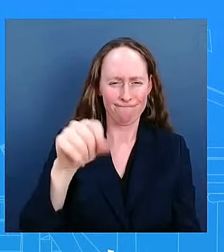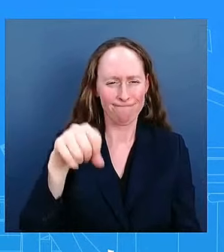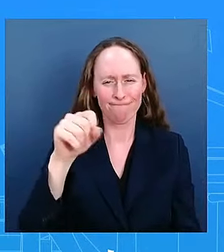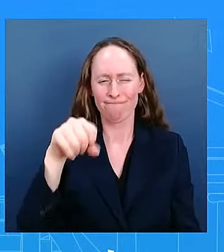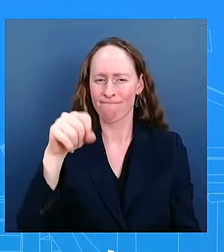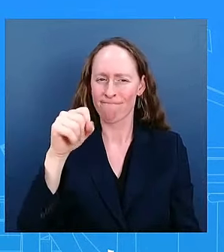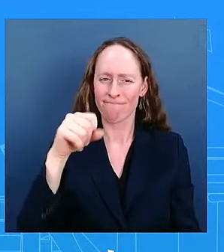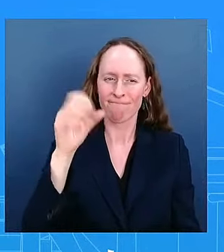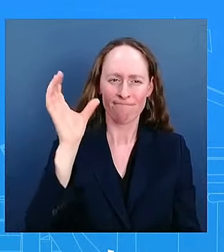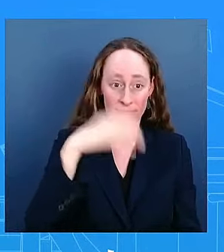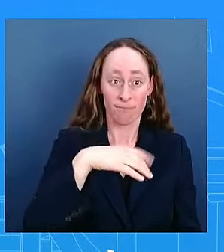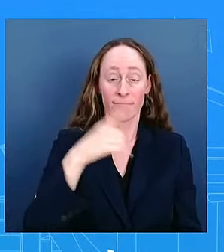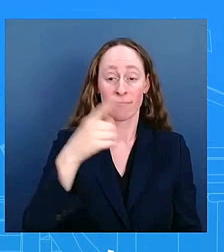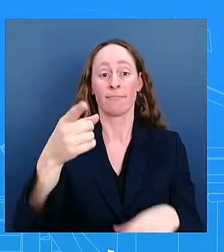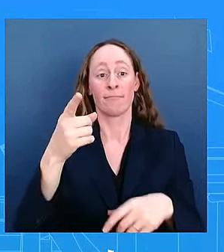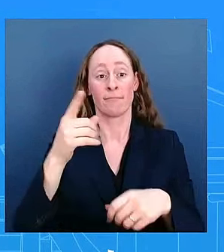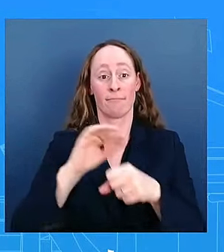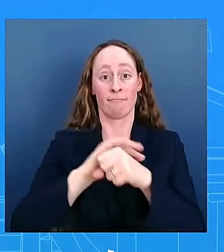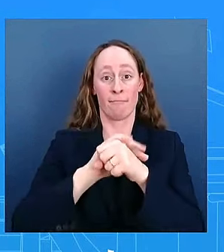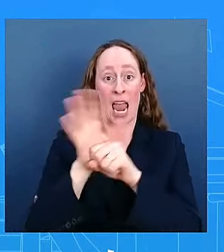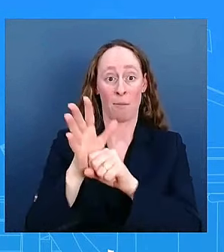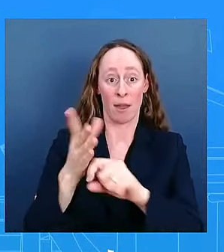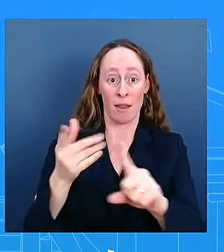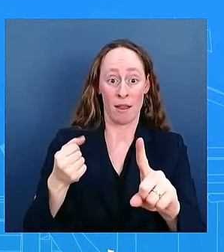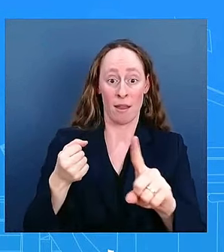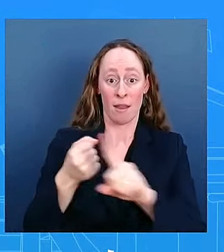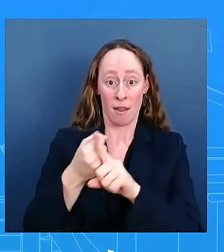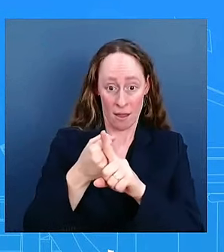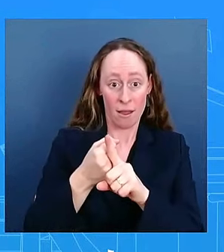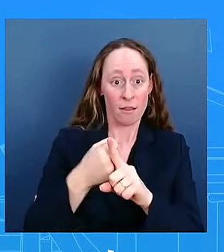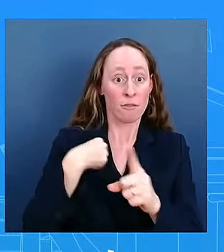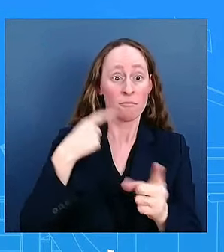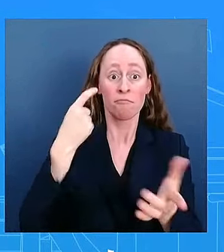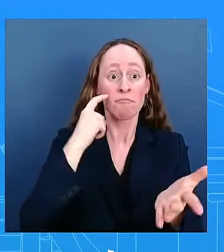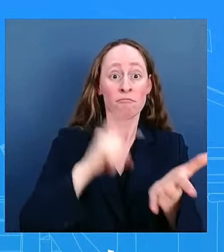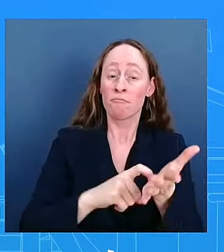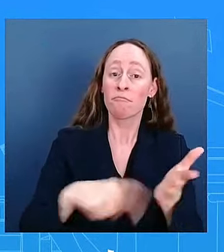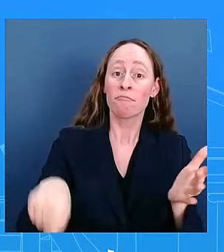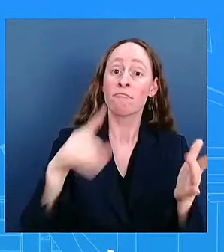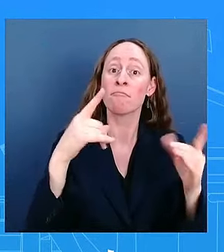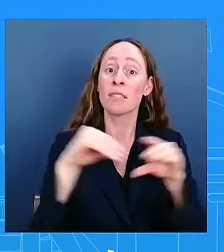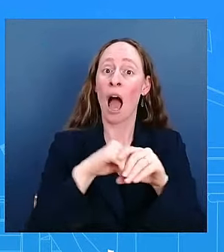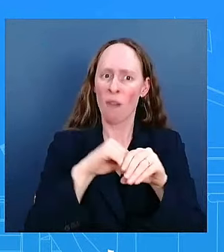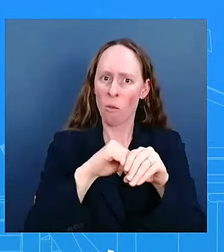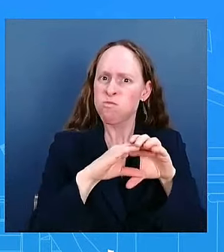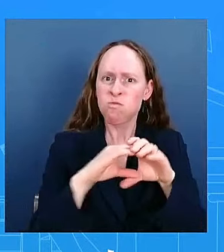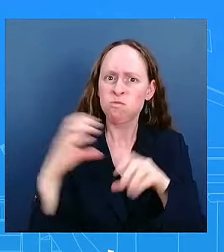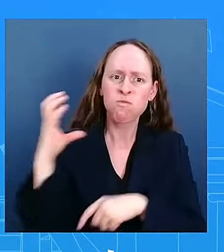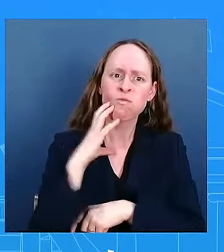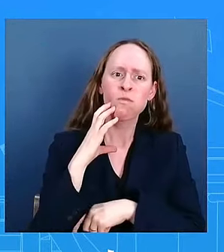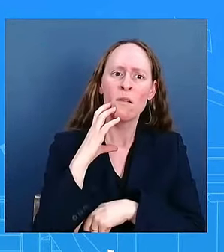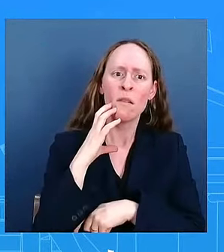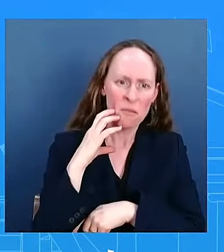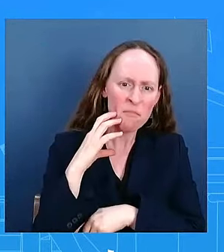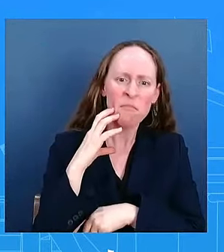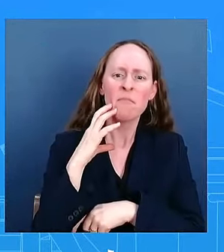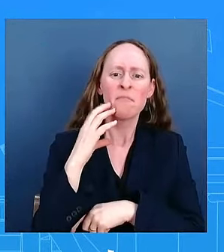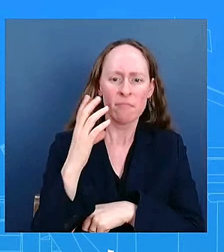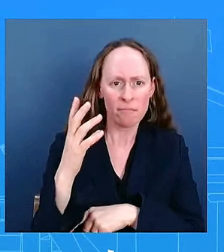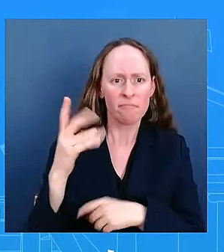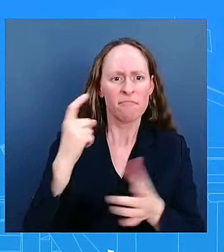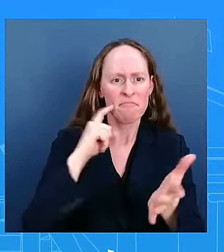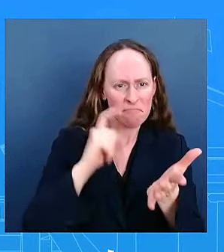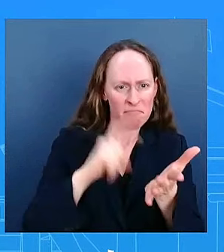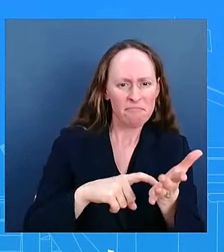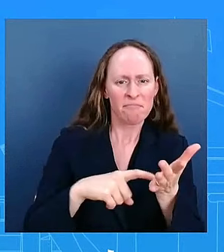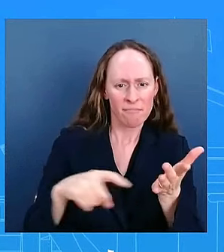savings rates went also through the roof people had what economists call excess savings partly because they were spending less on services